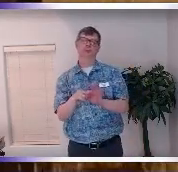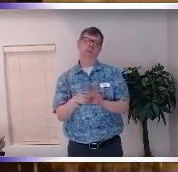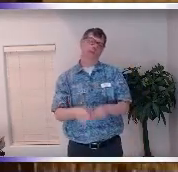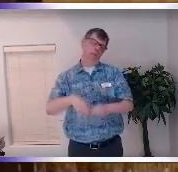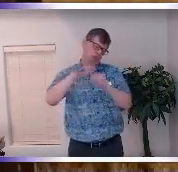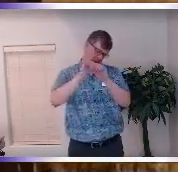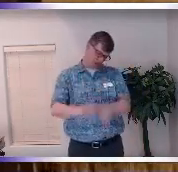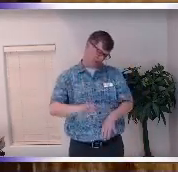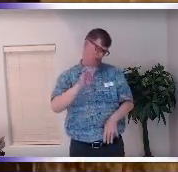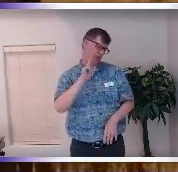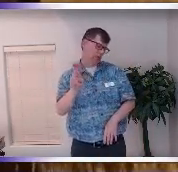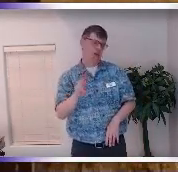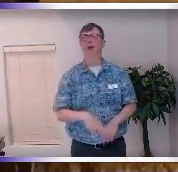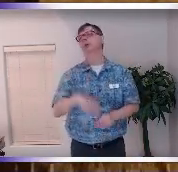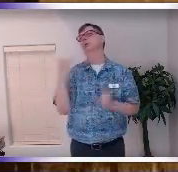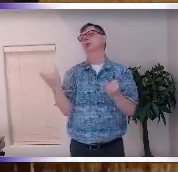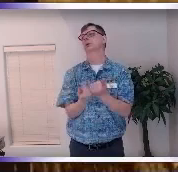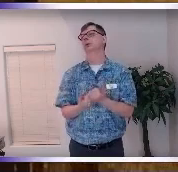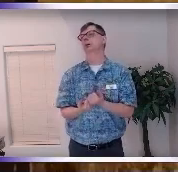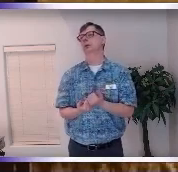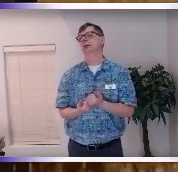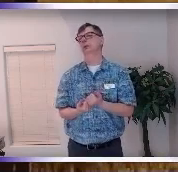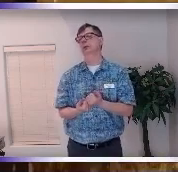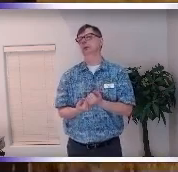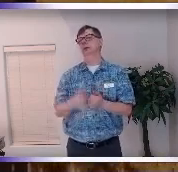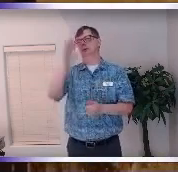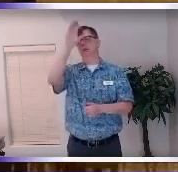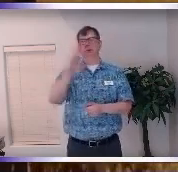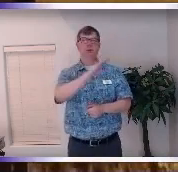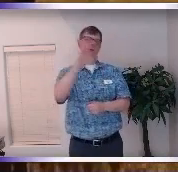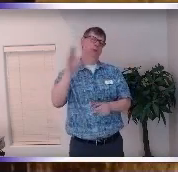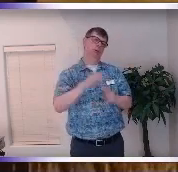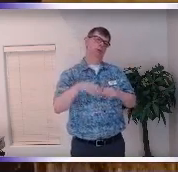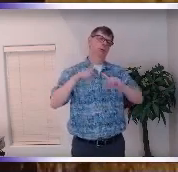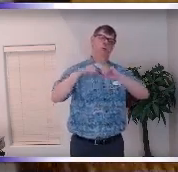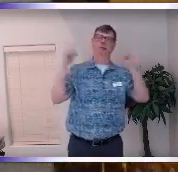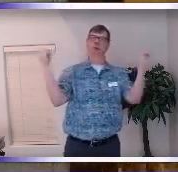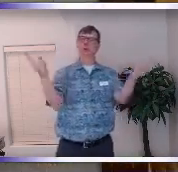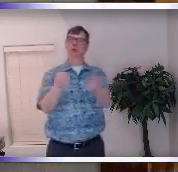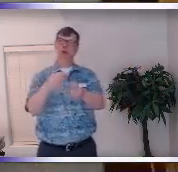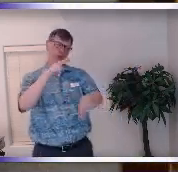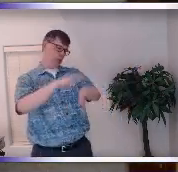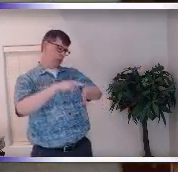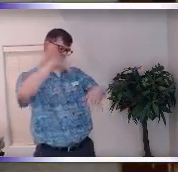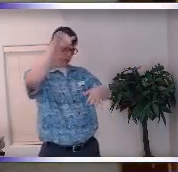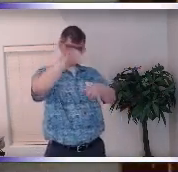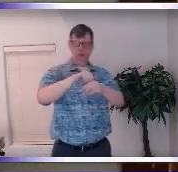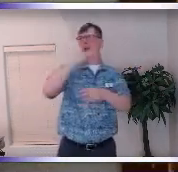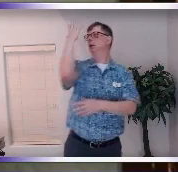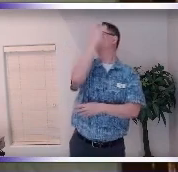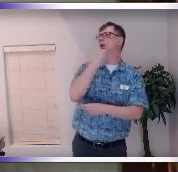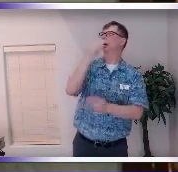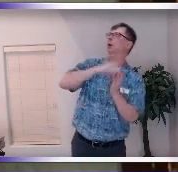uh right so this is the mundane and the the sacred on the other hand encompasses moments of inspiration beauty